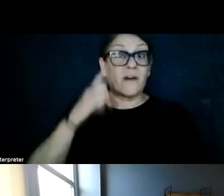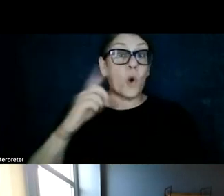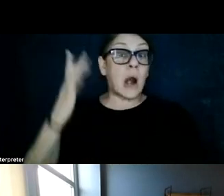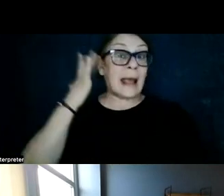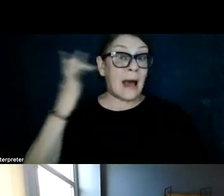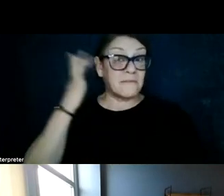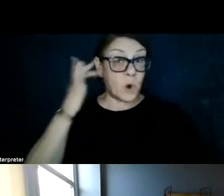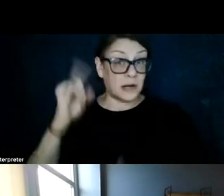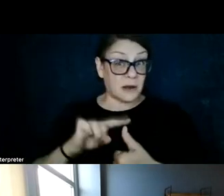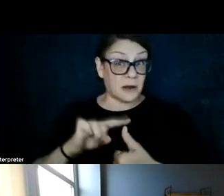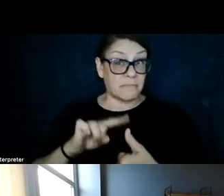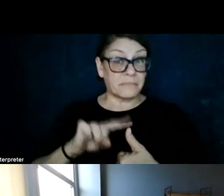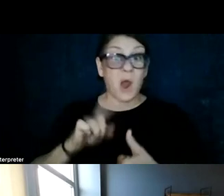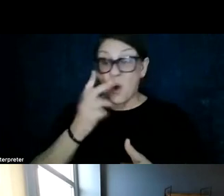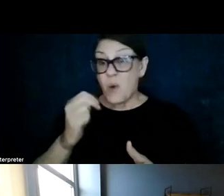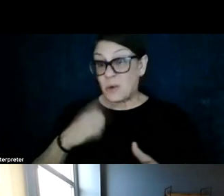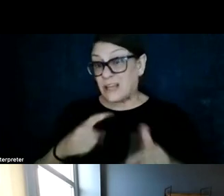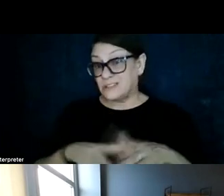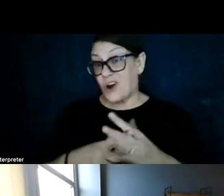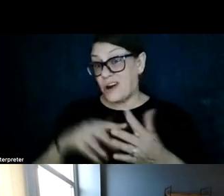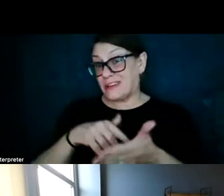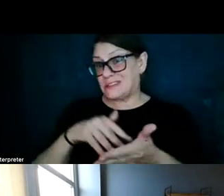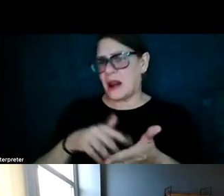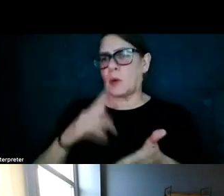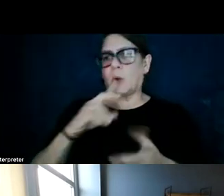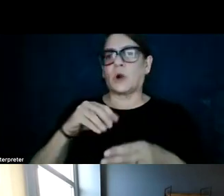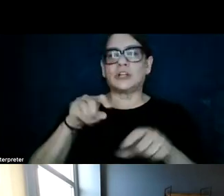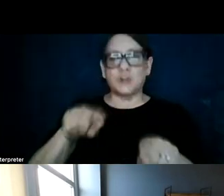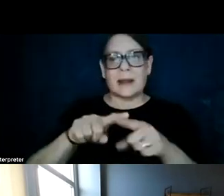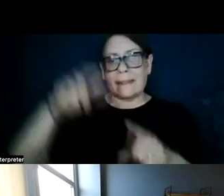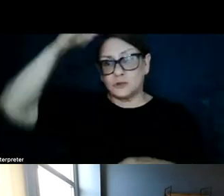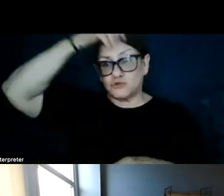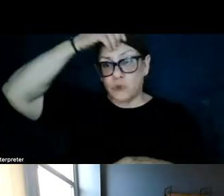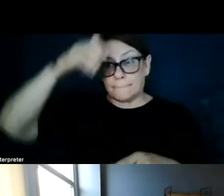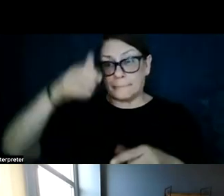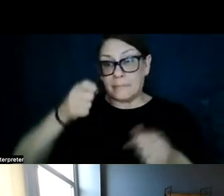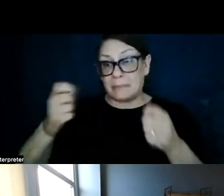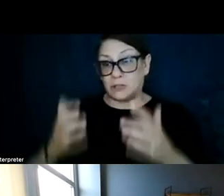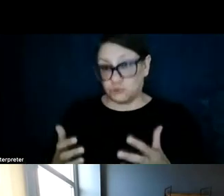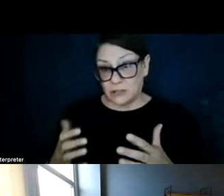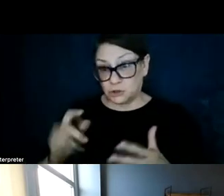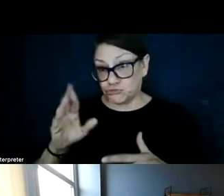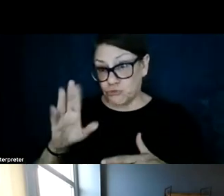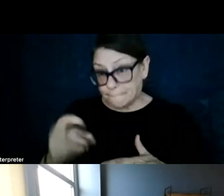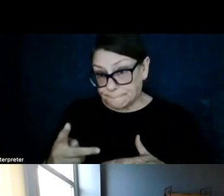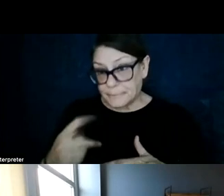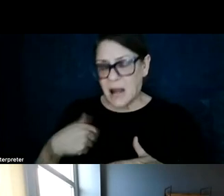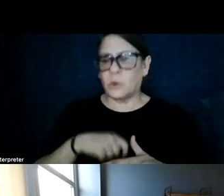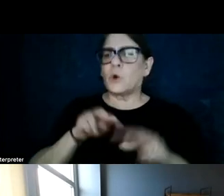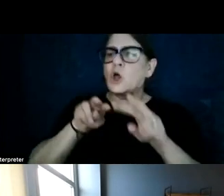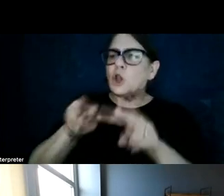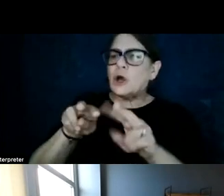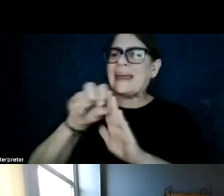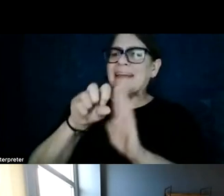really, when we started this study, we were in the Trump administration. And we were really looking at state